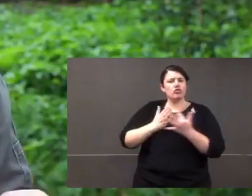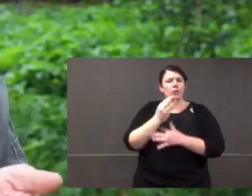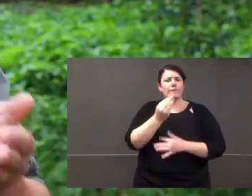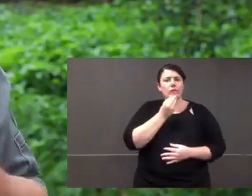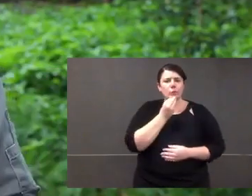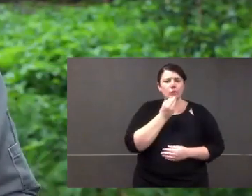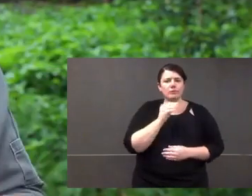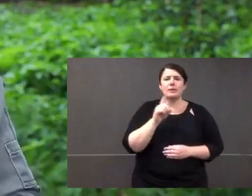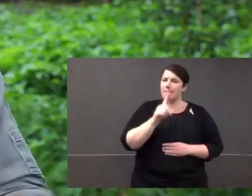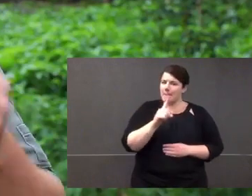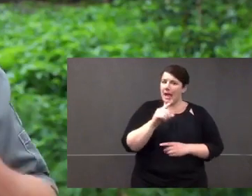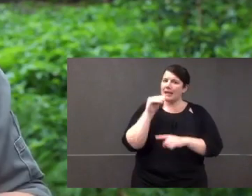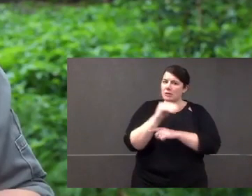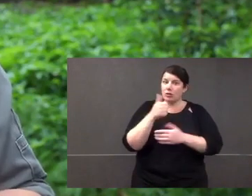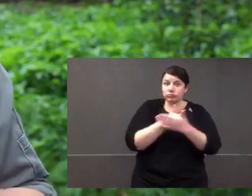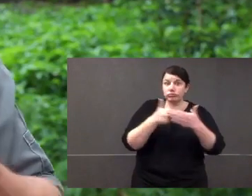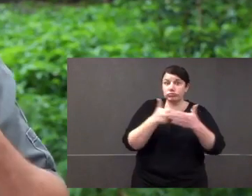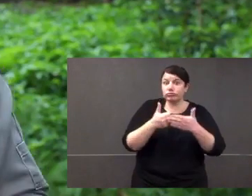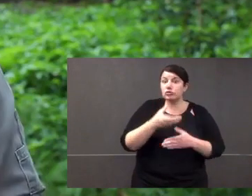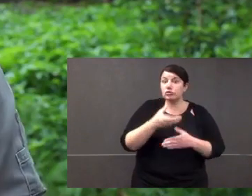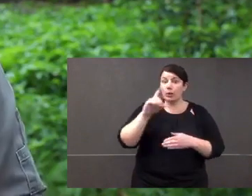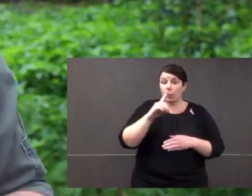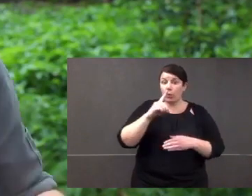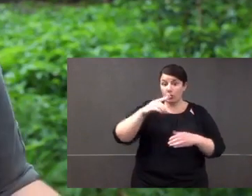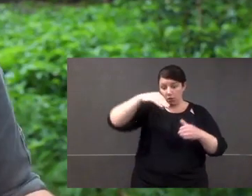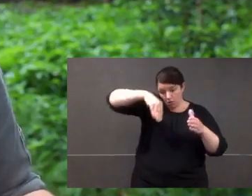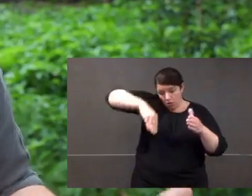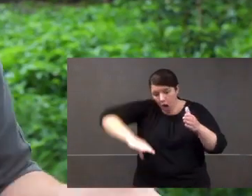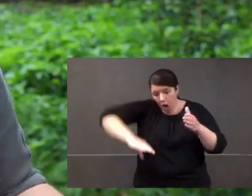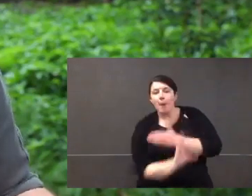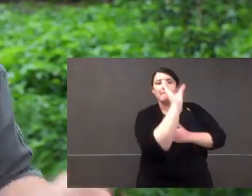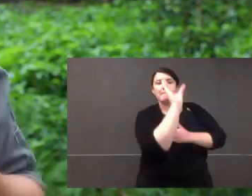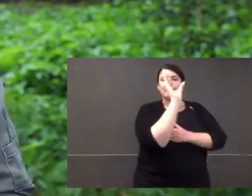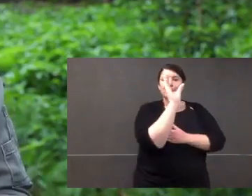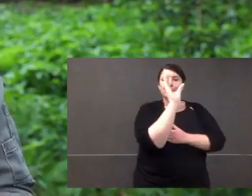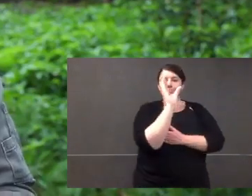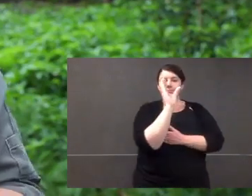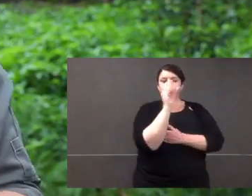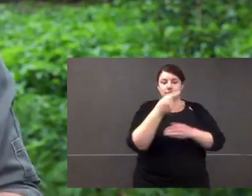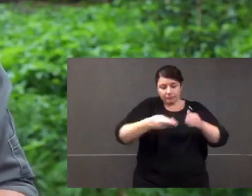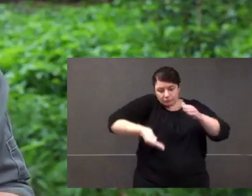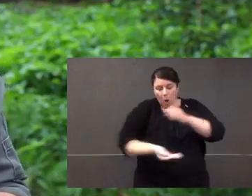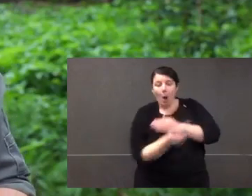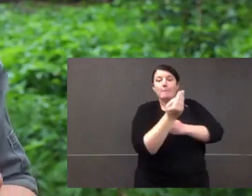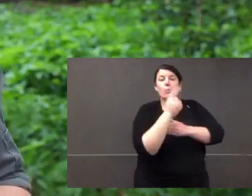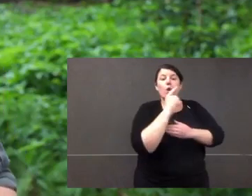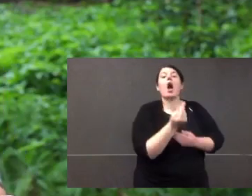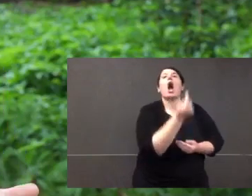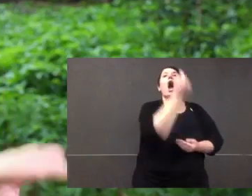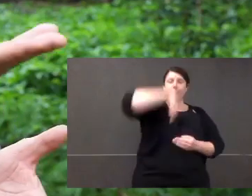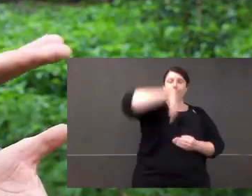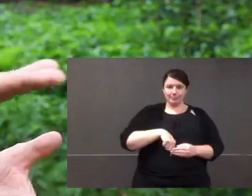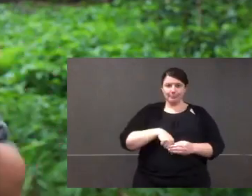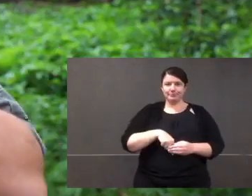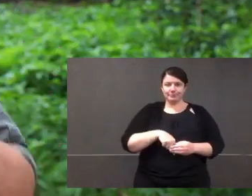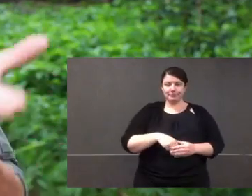moisture content so they do get fluid from their food. However, cassowaries regularly drink and when they do that, they drop their head down and they